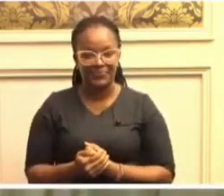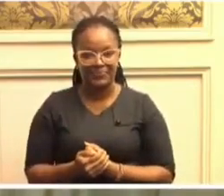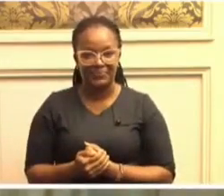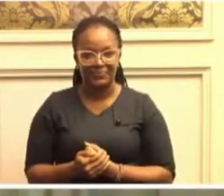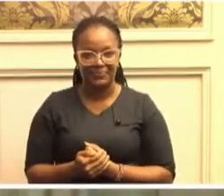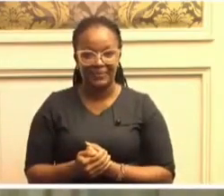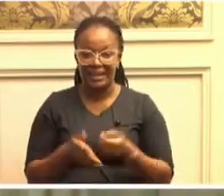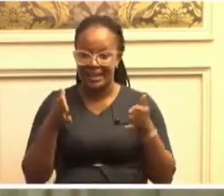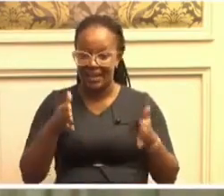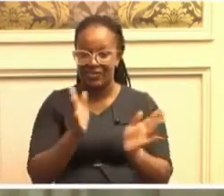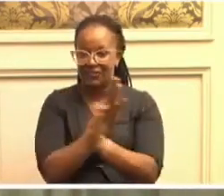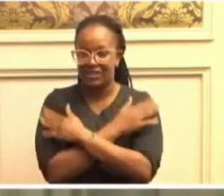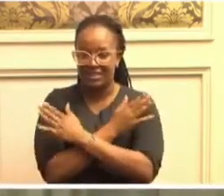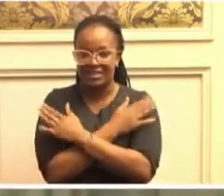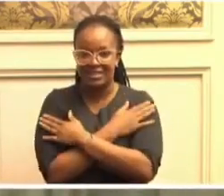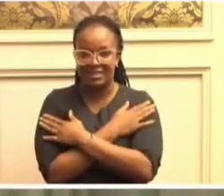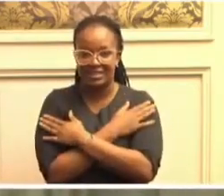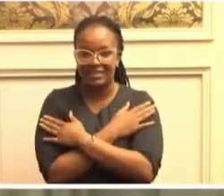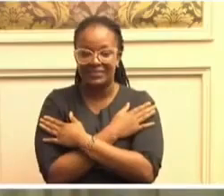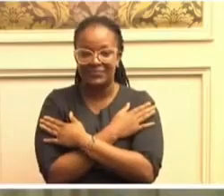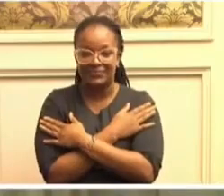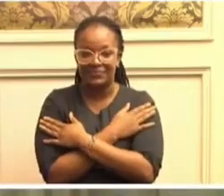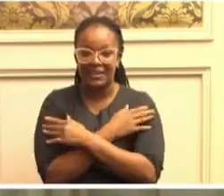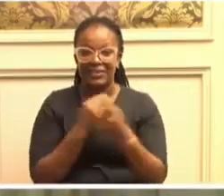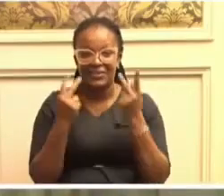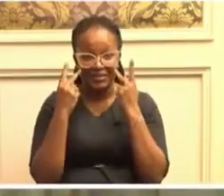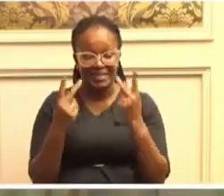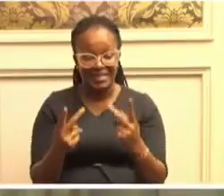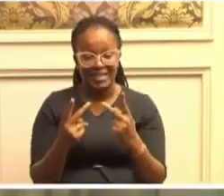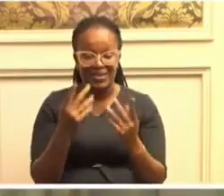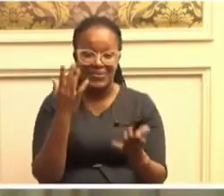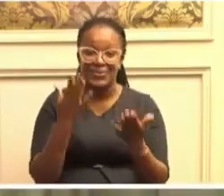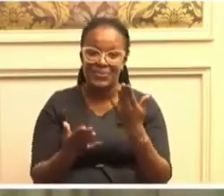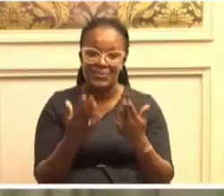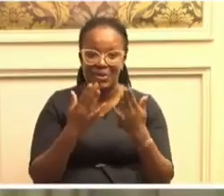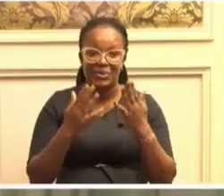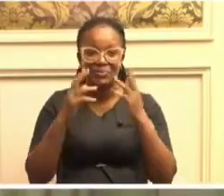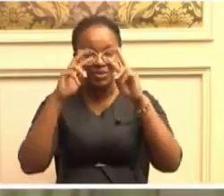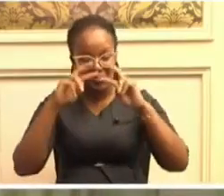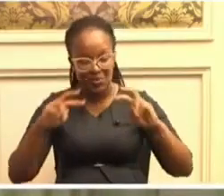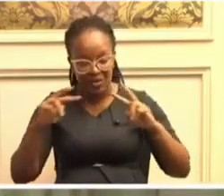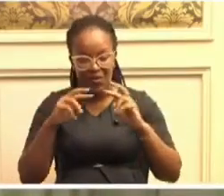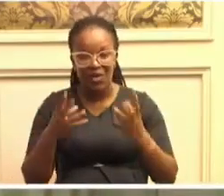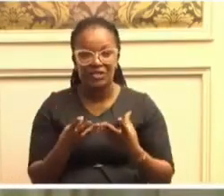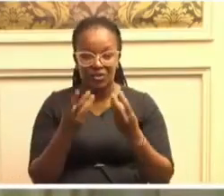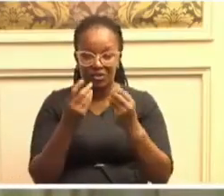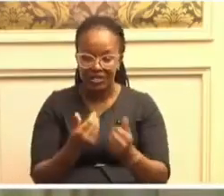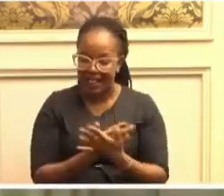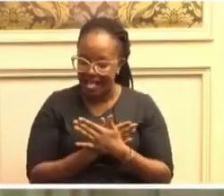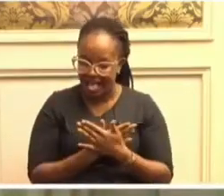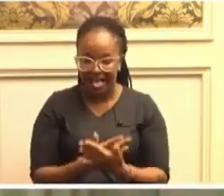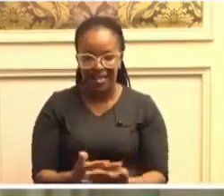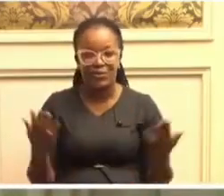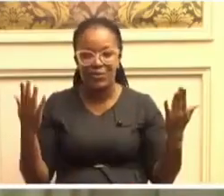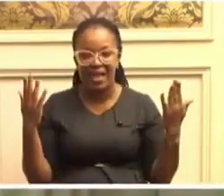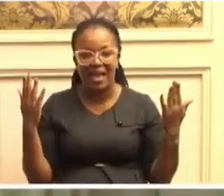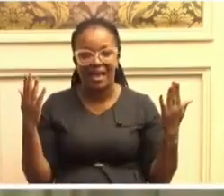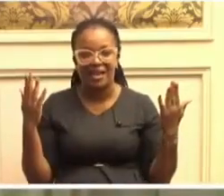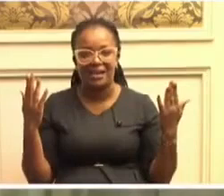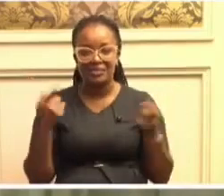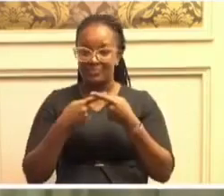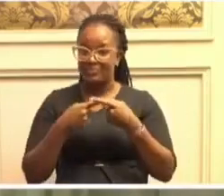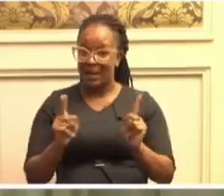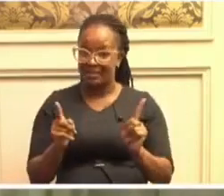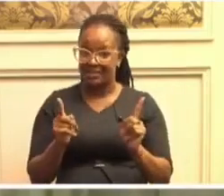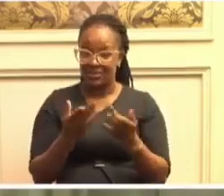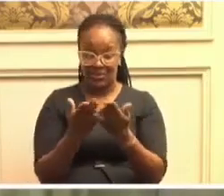Now, friends, you see, you may be looking for these solutions everywhere, but the